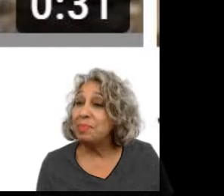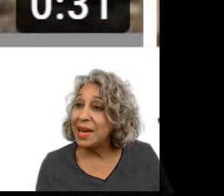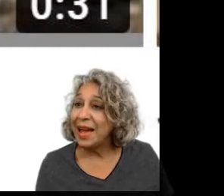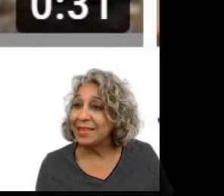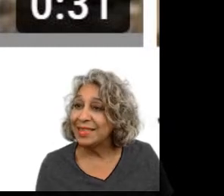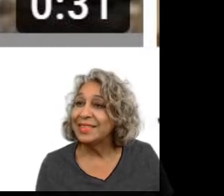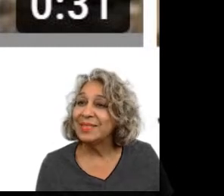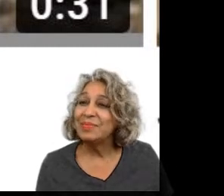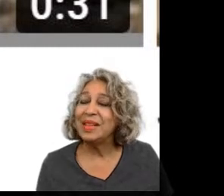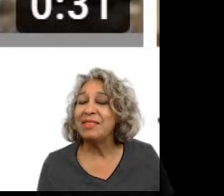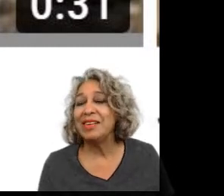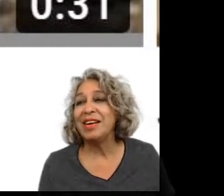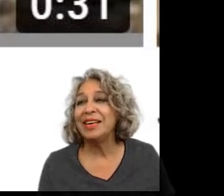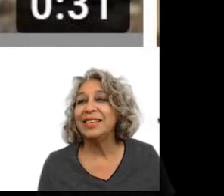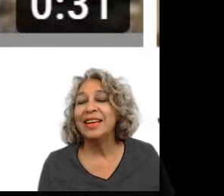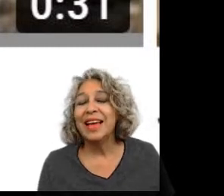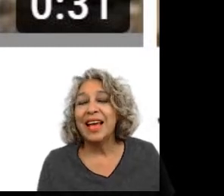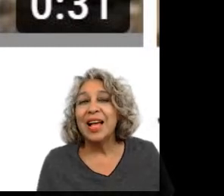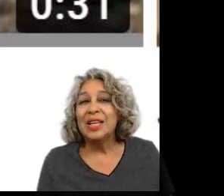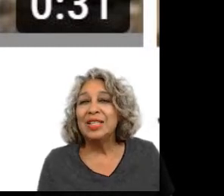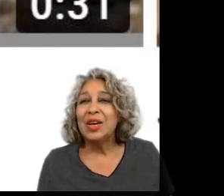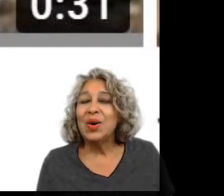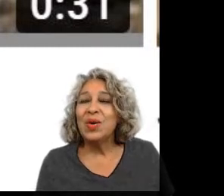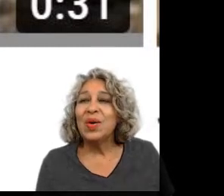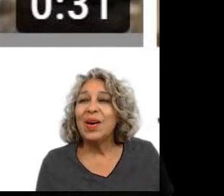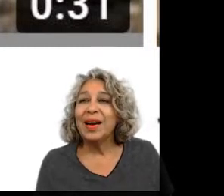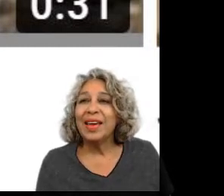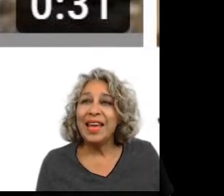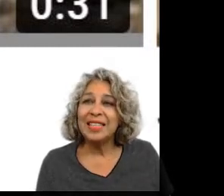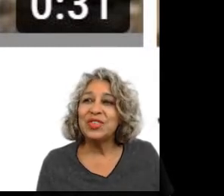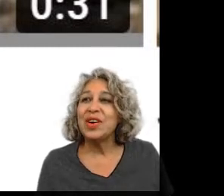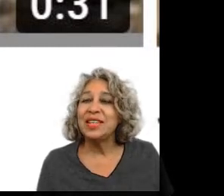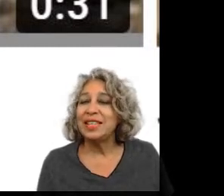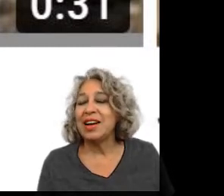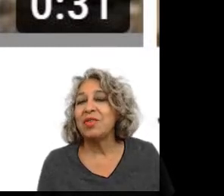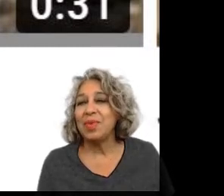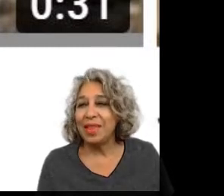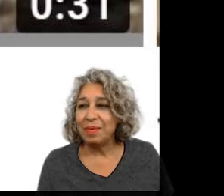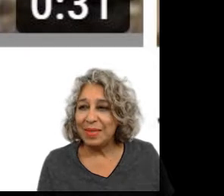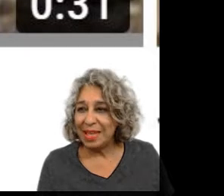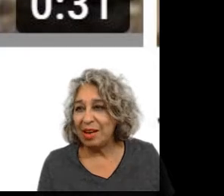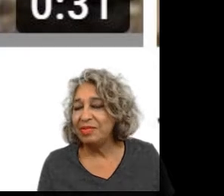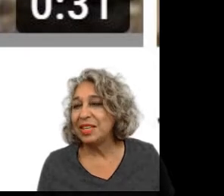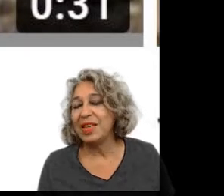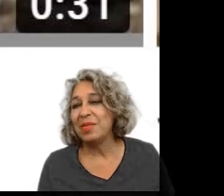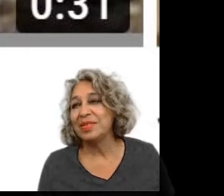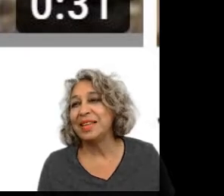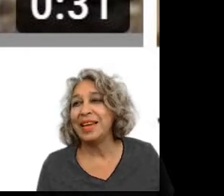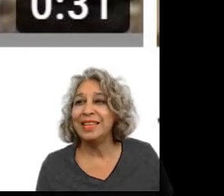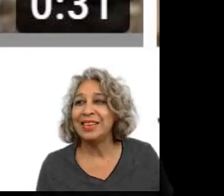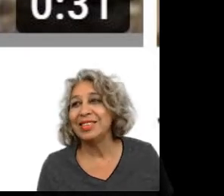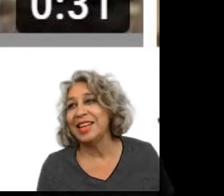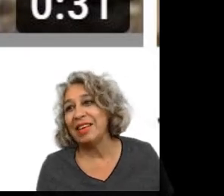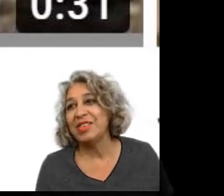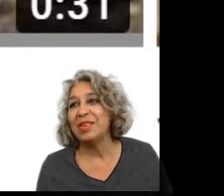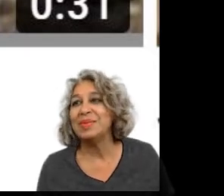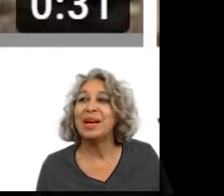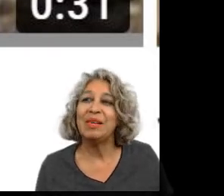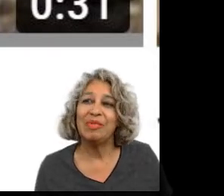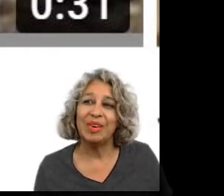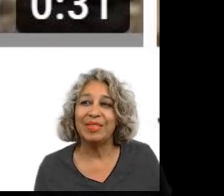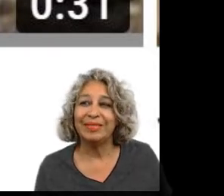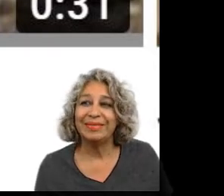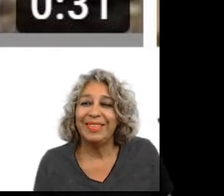corrupt acts believe it or not so he's trying to start with himself so they won't say he starts it after